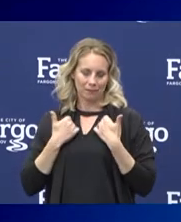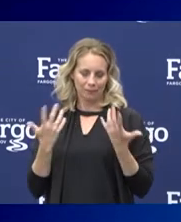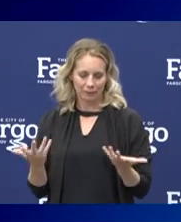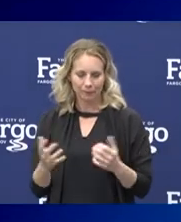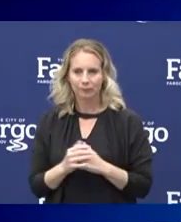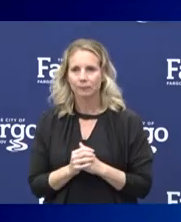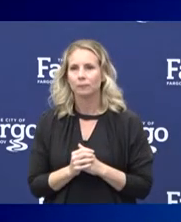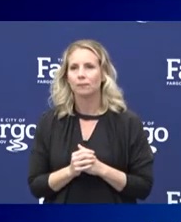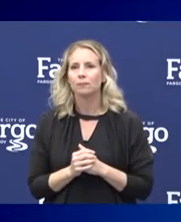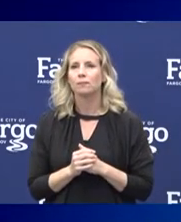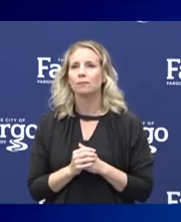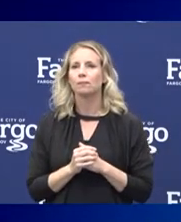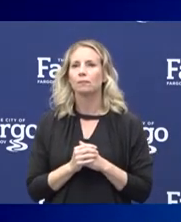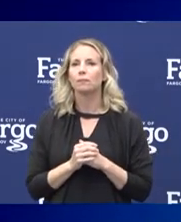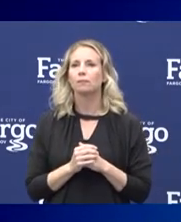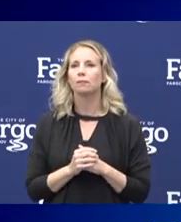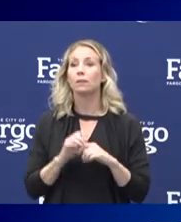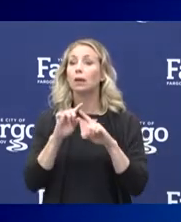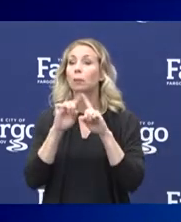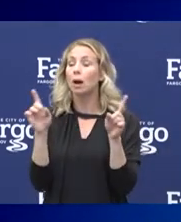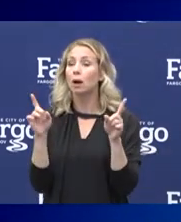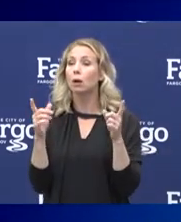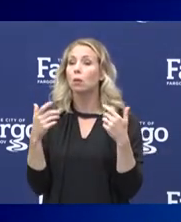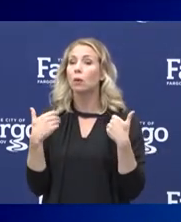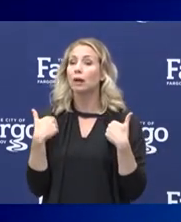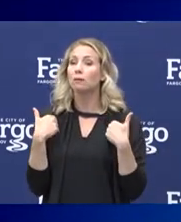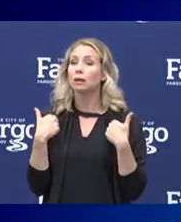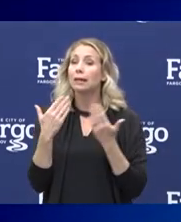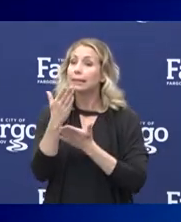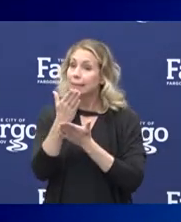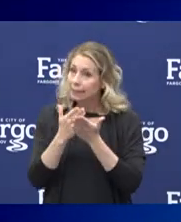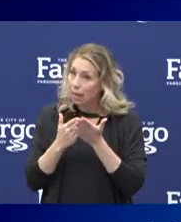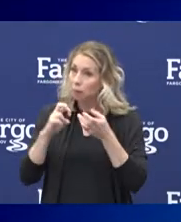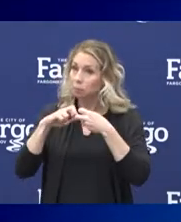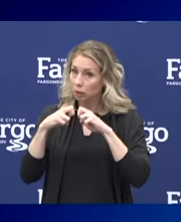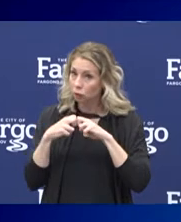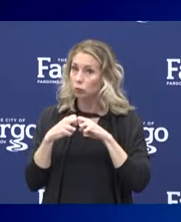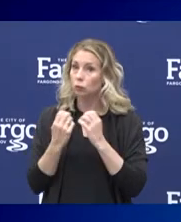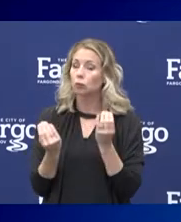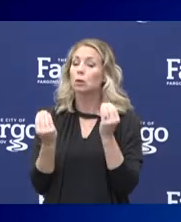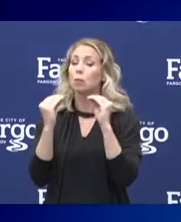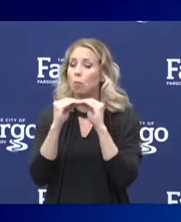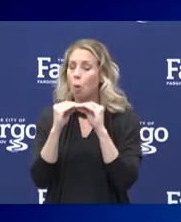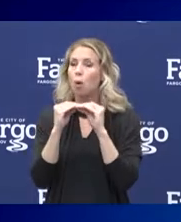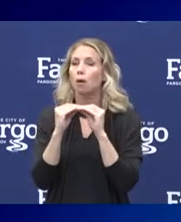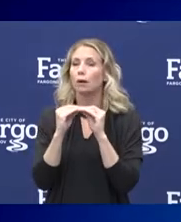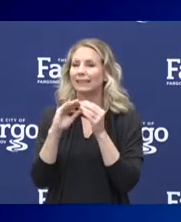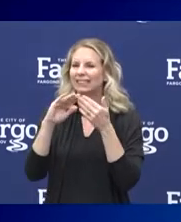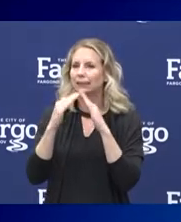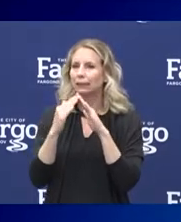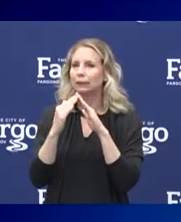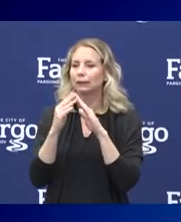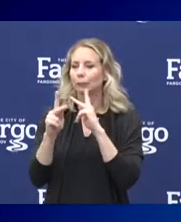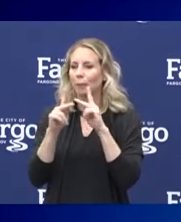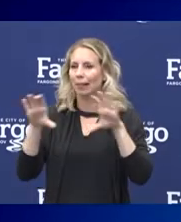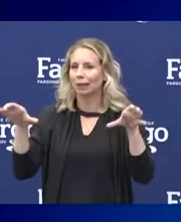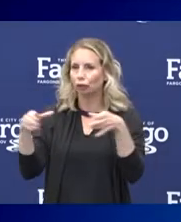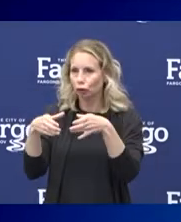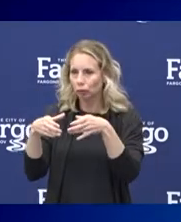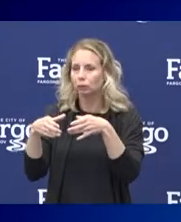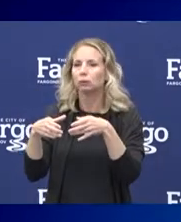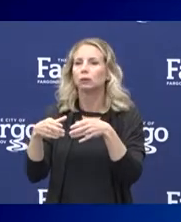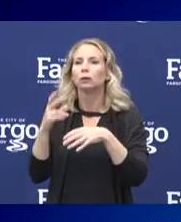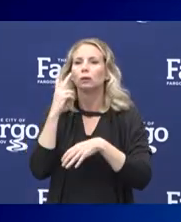Next slide. But we do have some issues where we have more dense urban populations. So you can see,